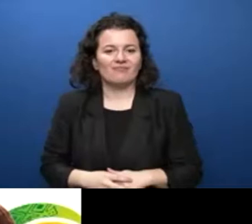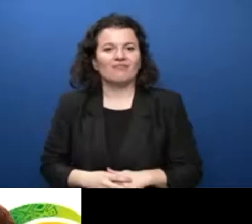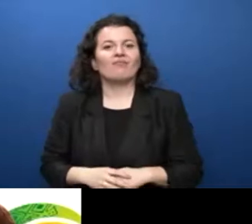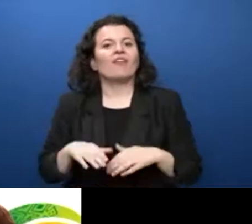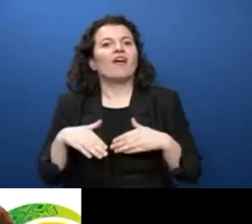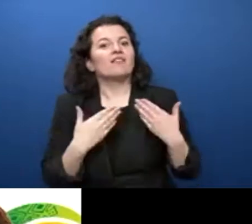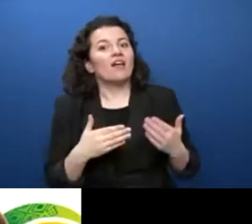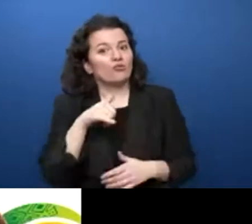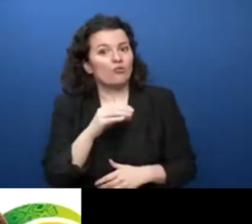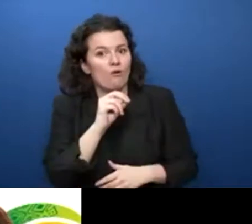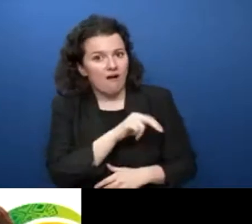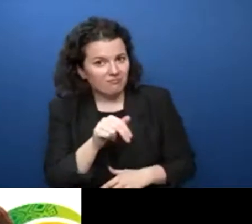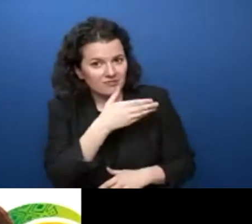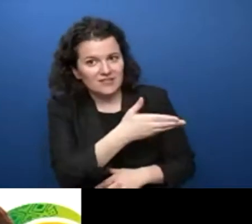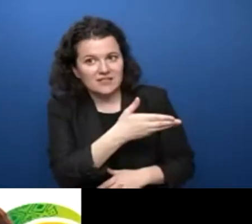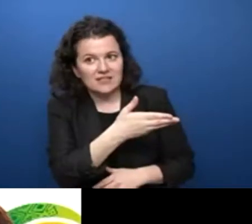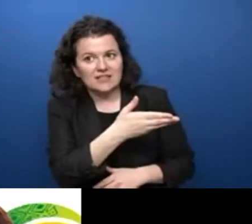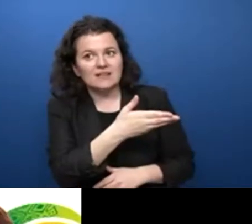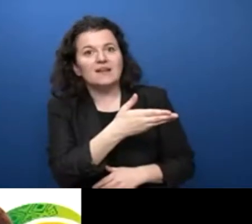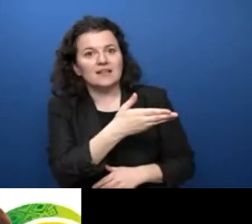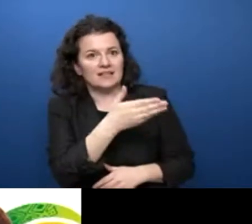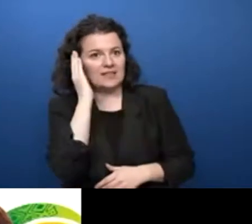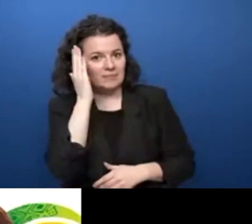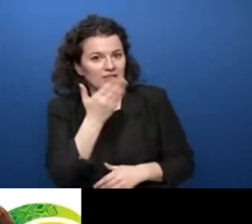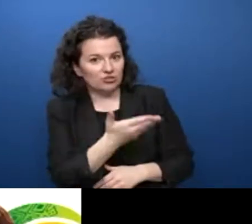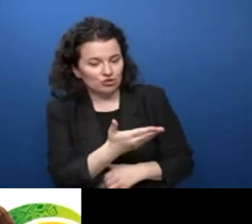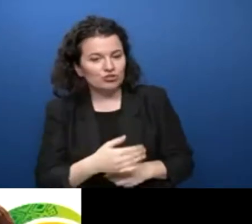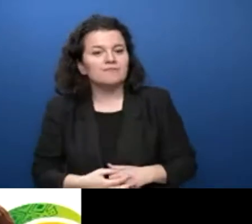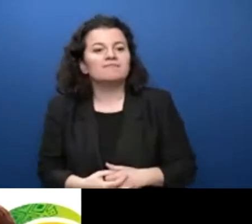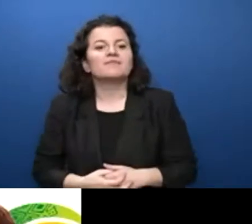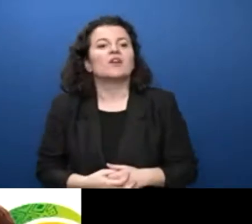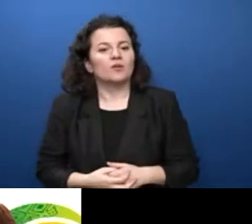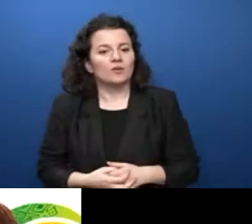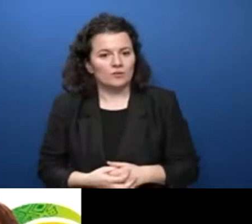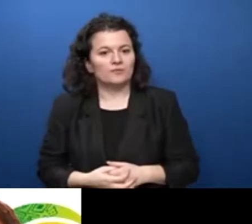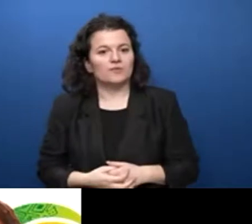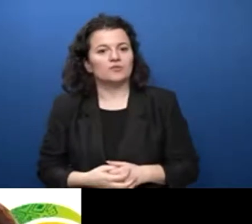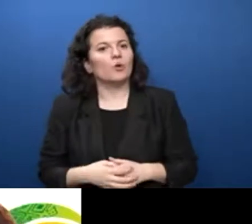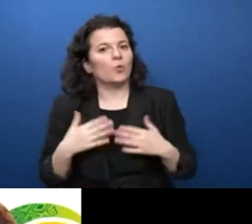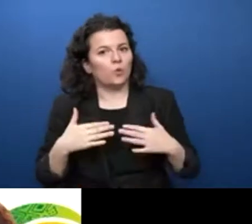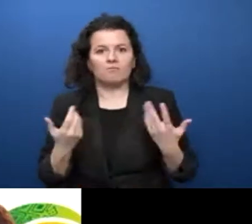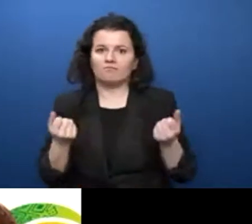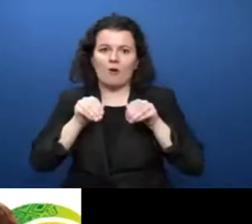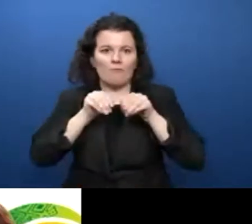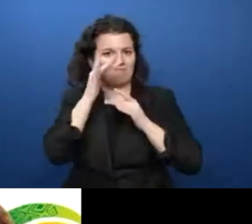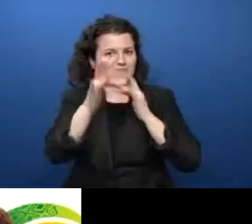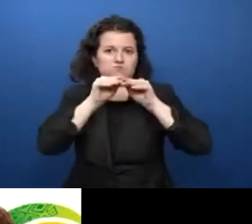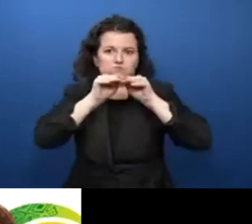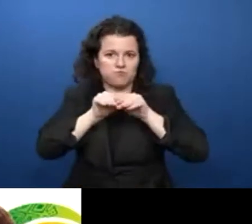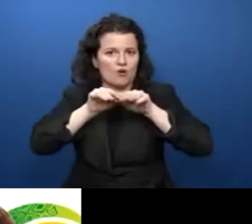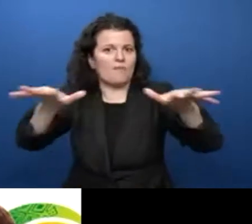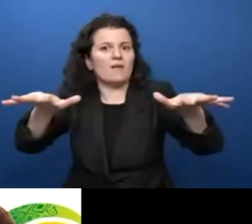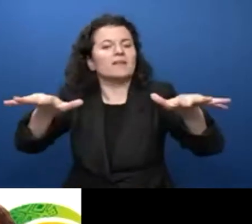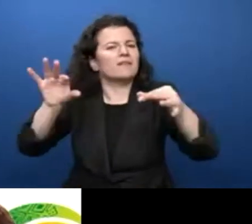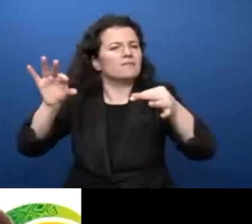speech, agreeing that broadband will be essential like electricity. But then she asked an open question, I guess, to